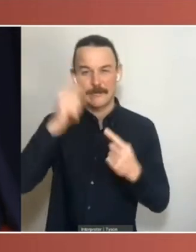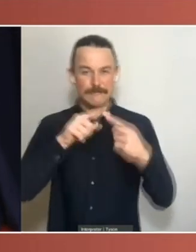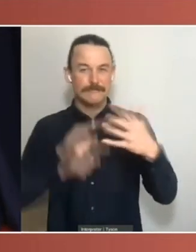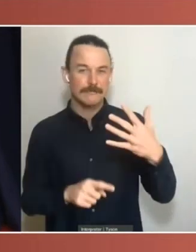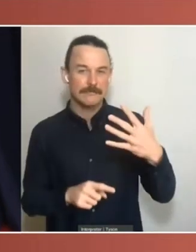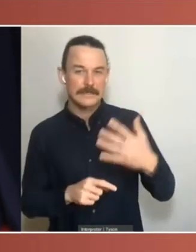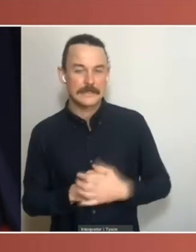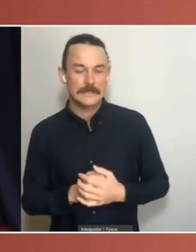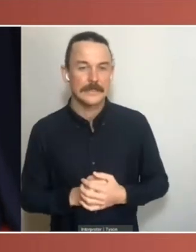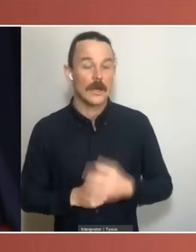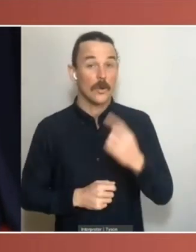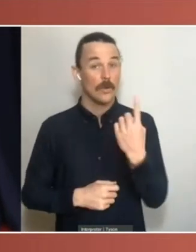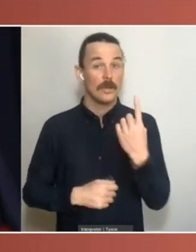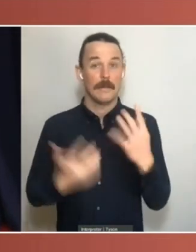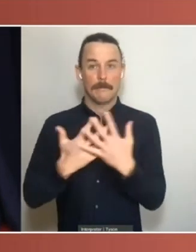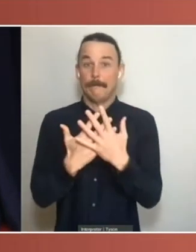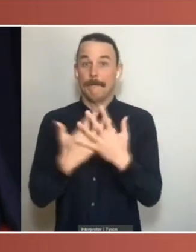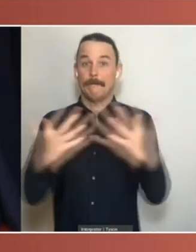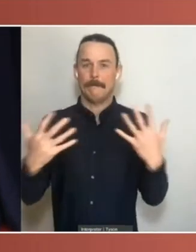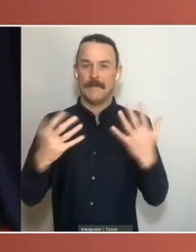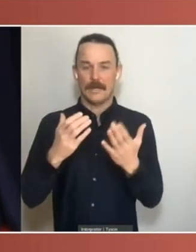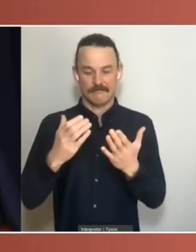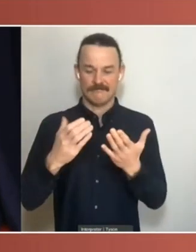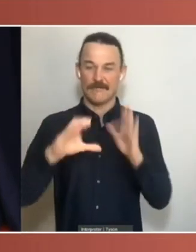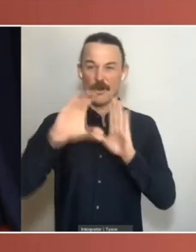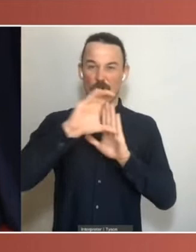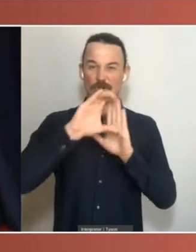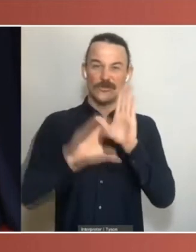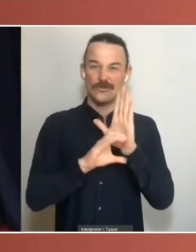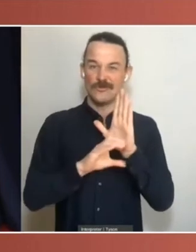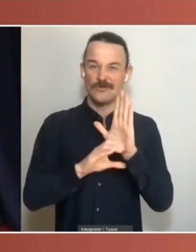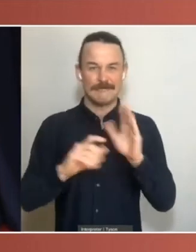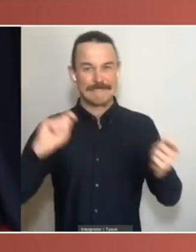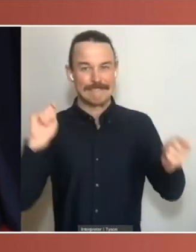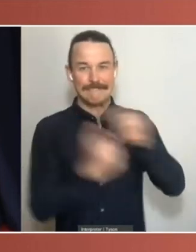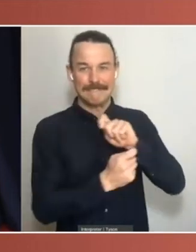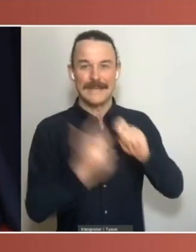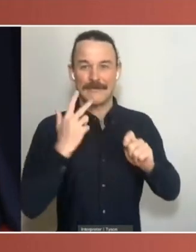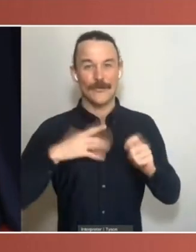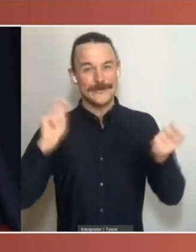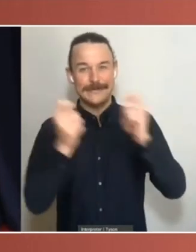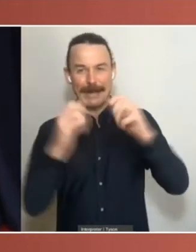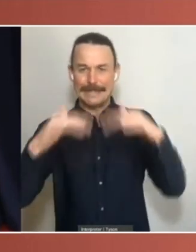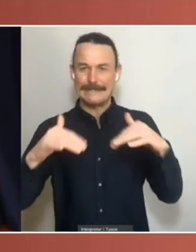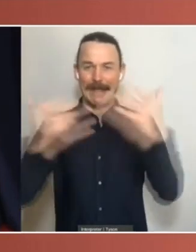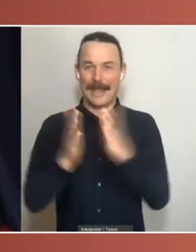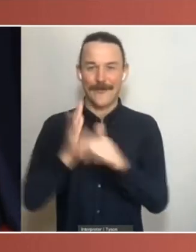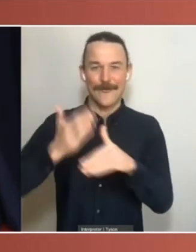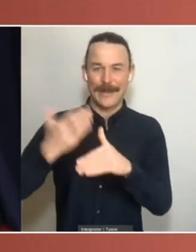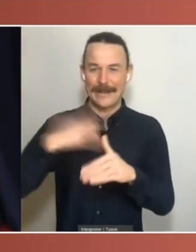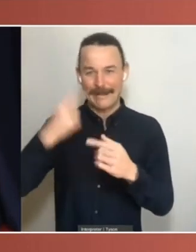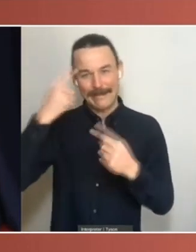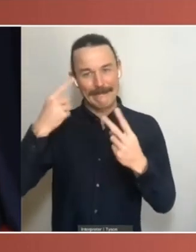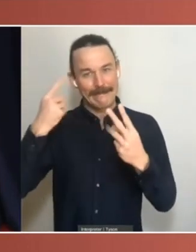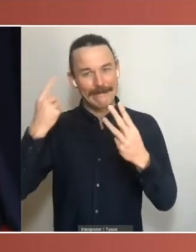hurdle to making any change to how the Senate operates would need to be taken into account. The ACT, the